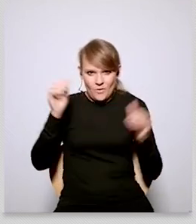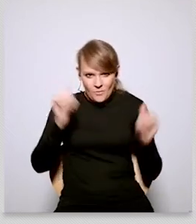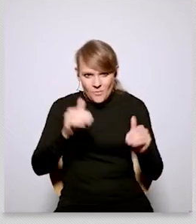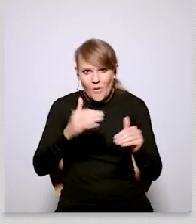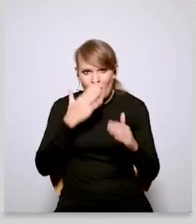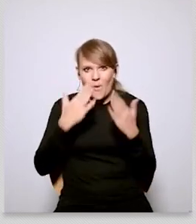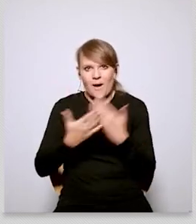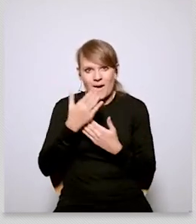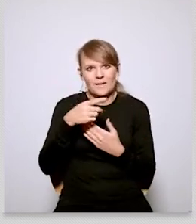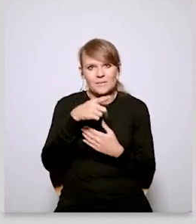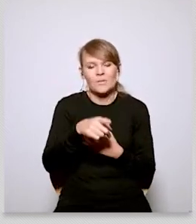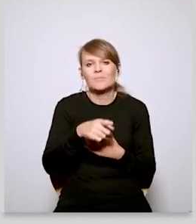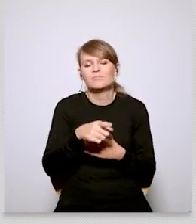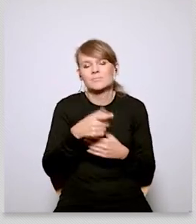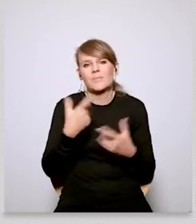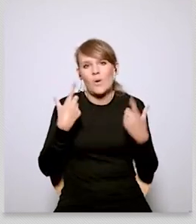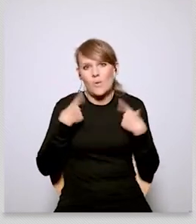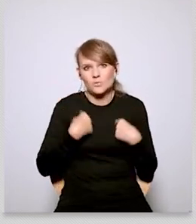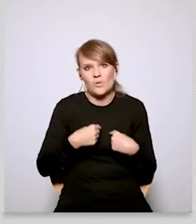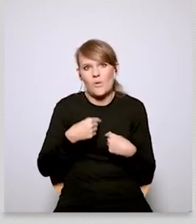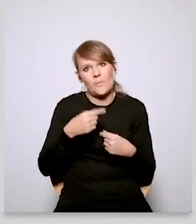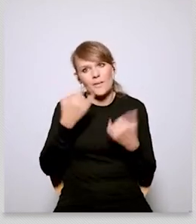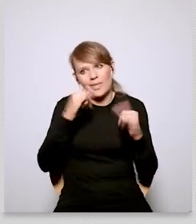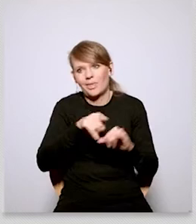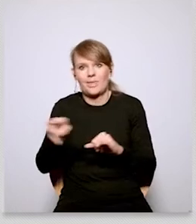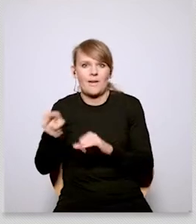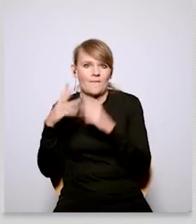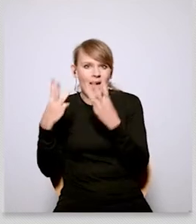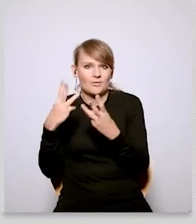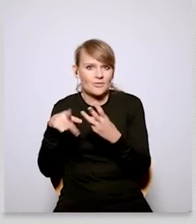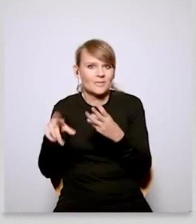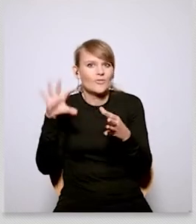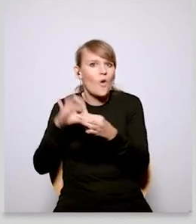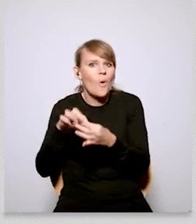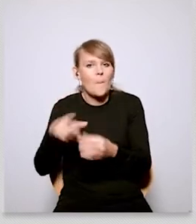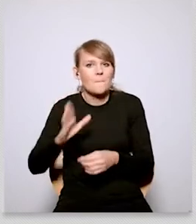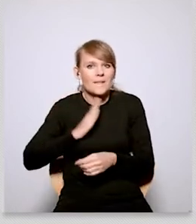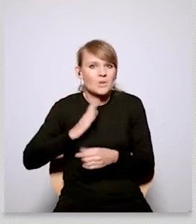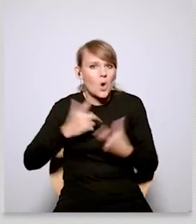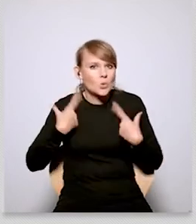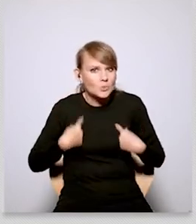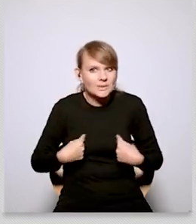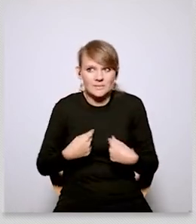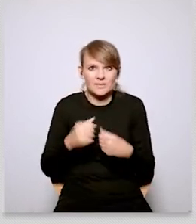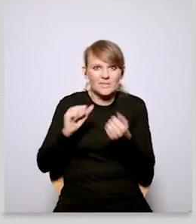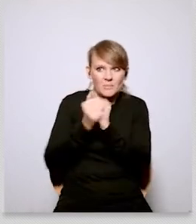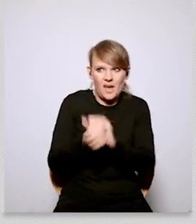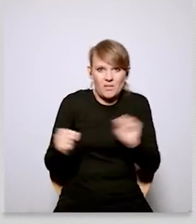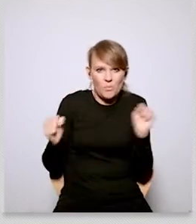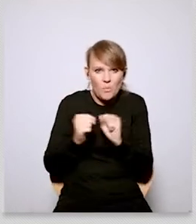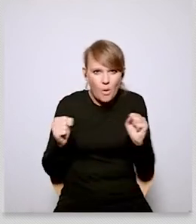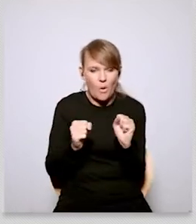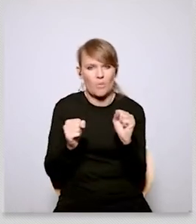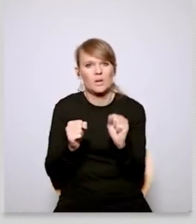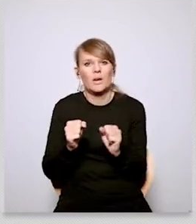they made different choices that are actually not in line with this idea of an open society